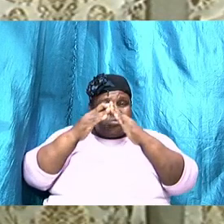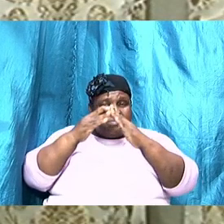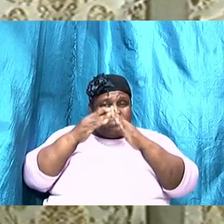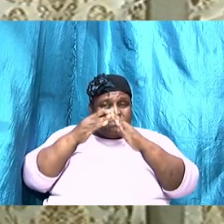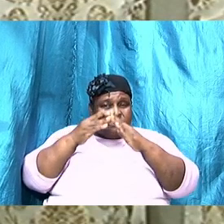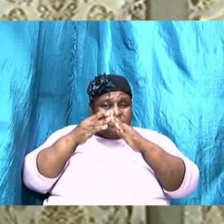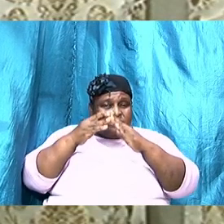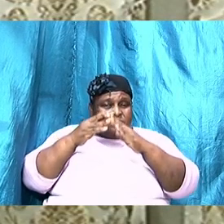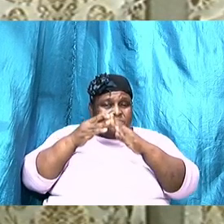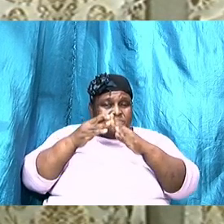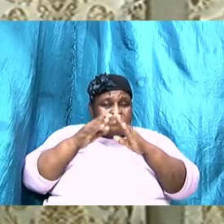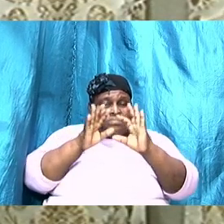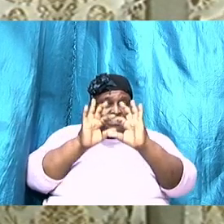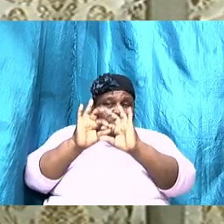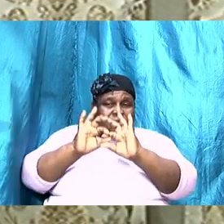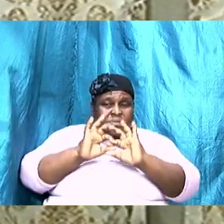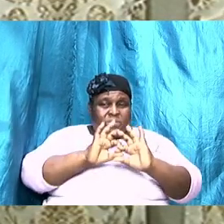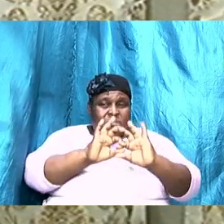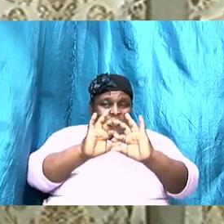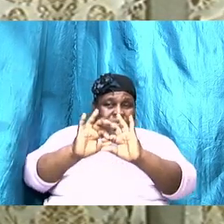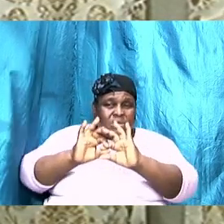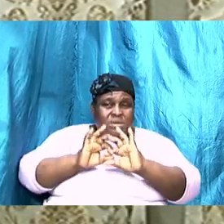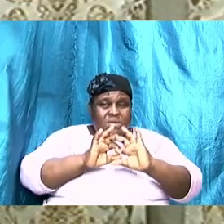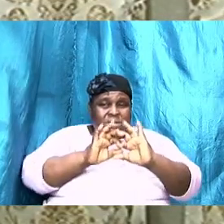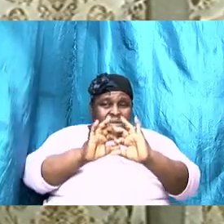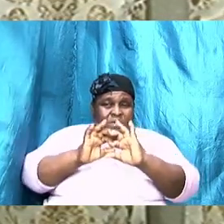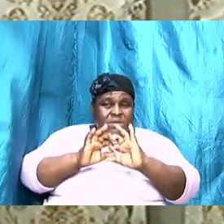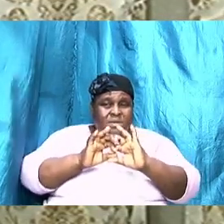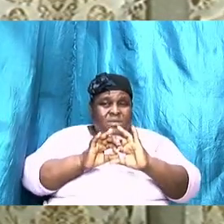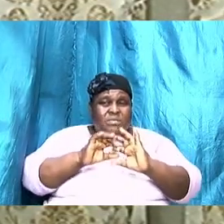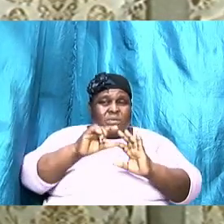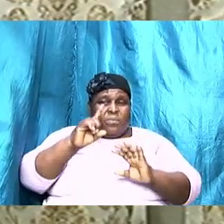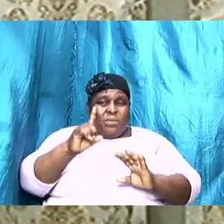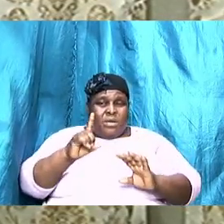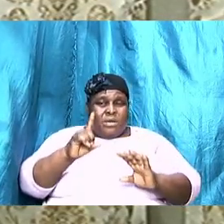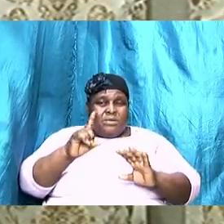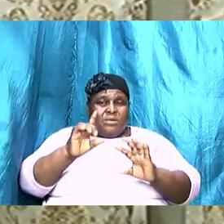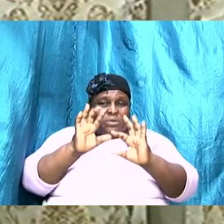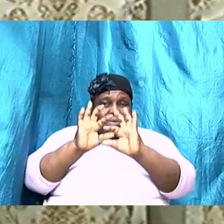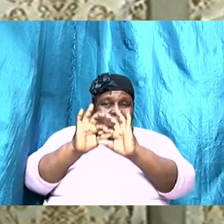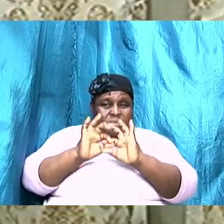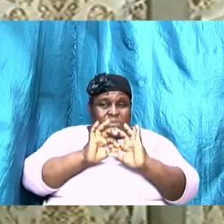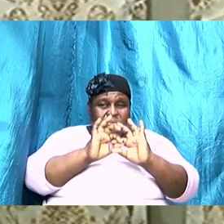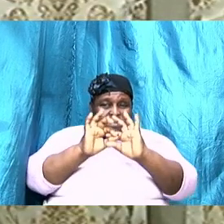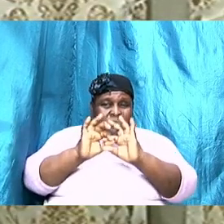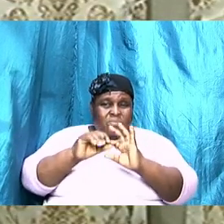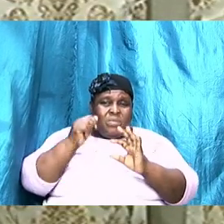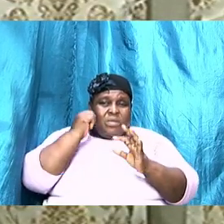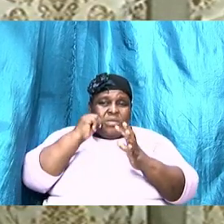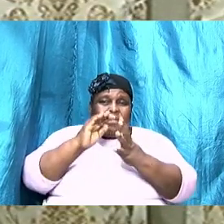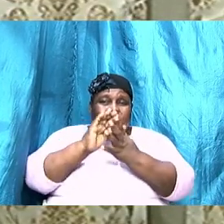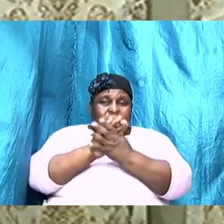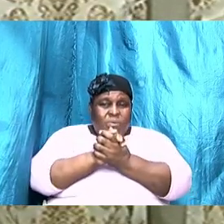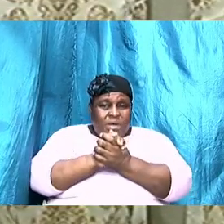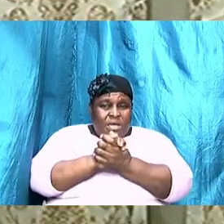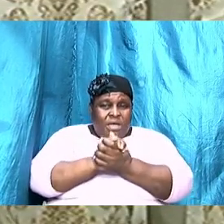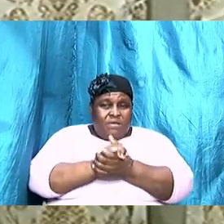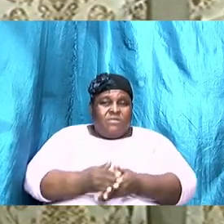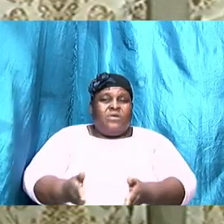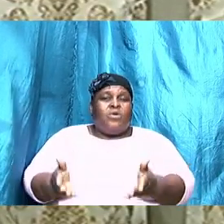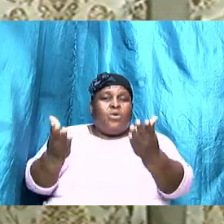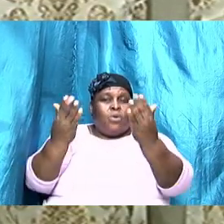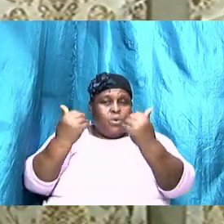the unit is a single unit the wife came to